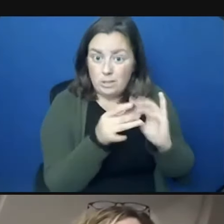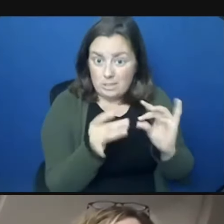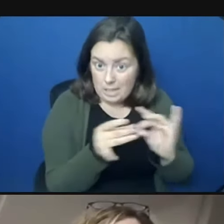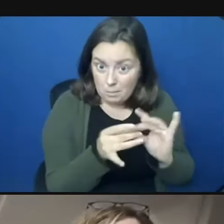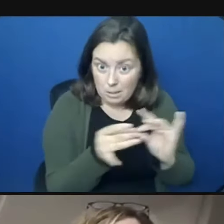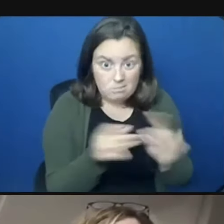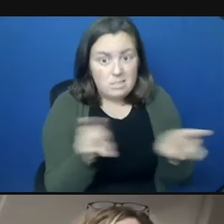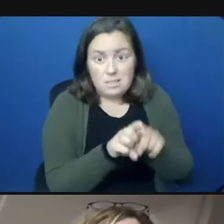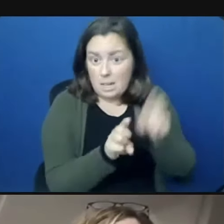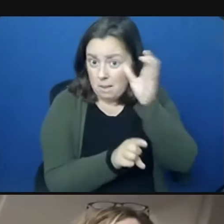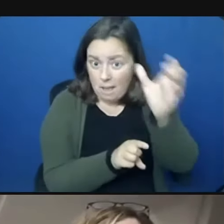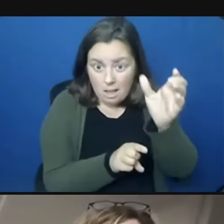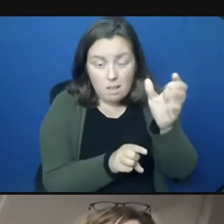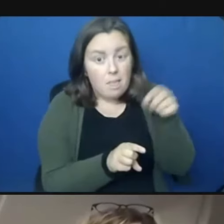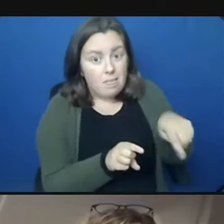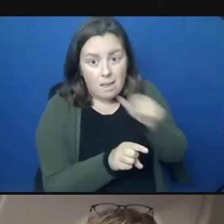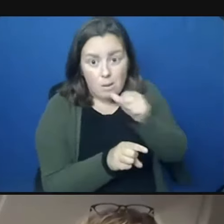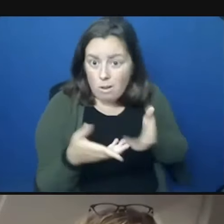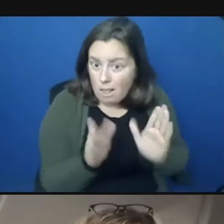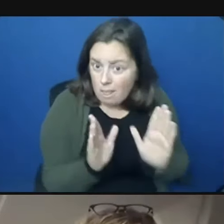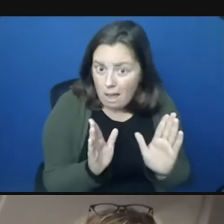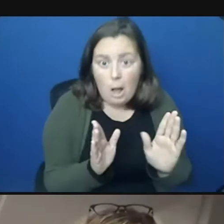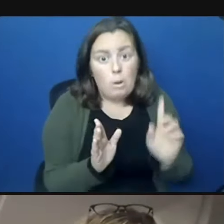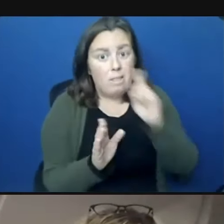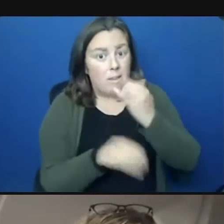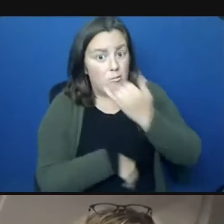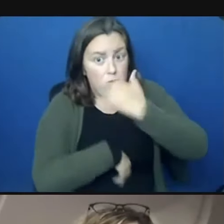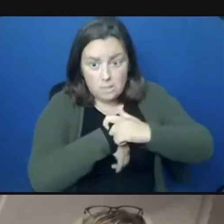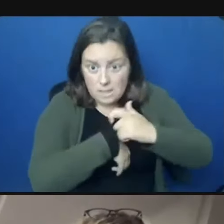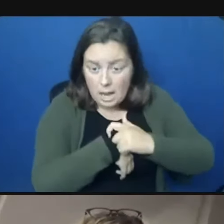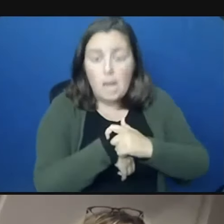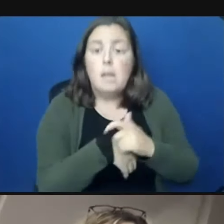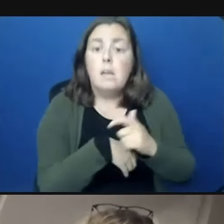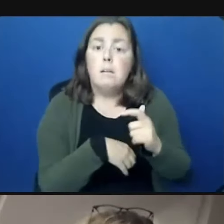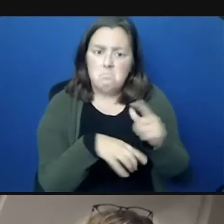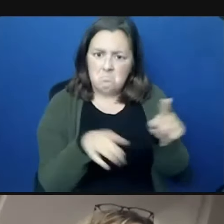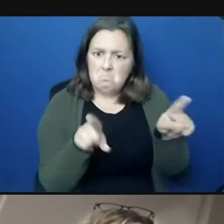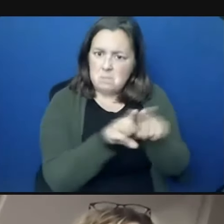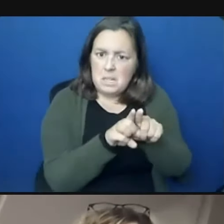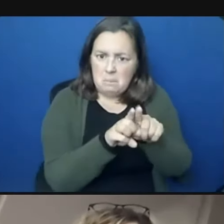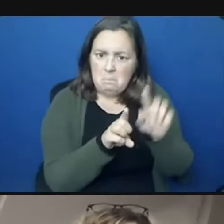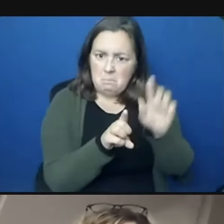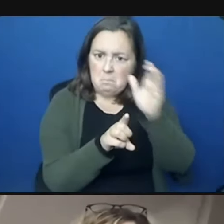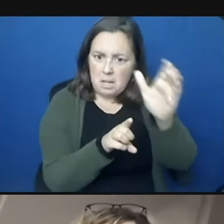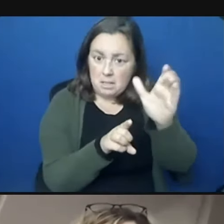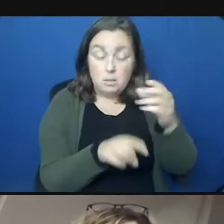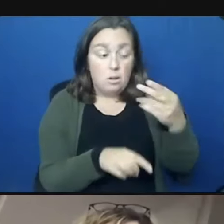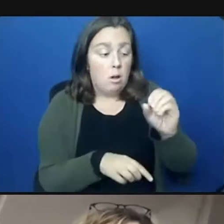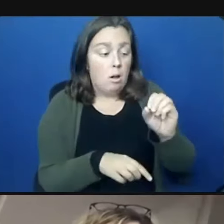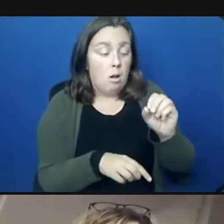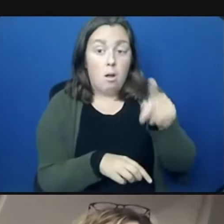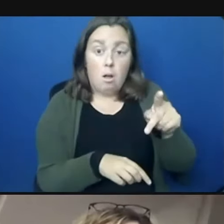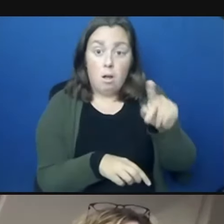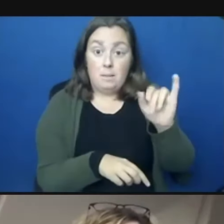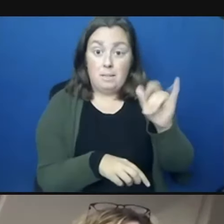you know, same idea. They were allowed. They don't think it's the right time. So on and so forth. What Hawking and the school committee and the